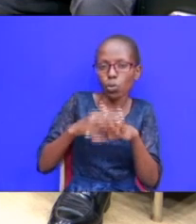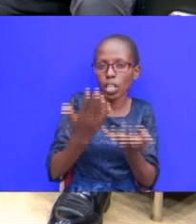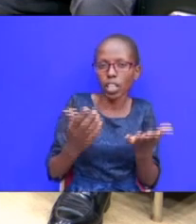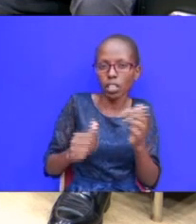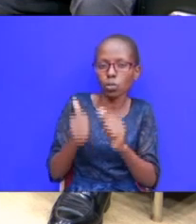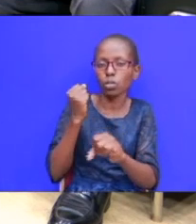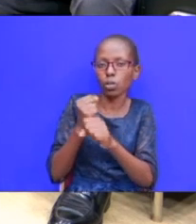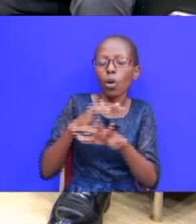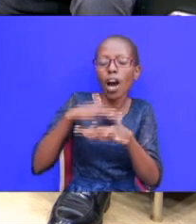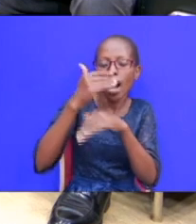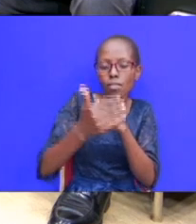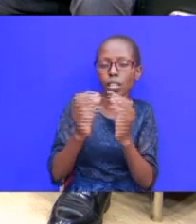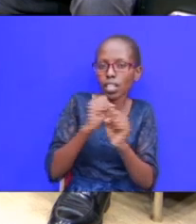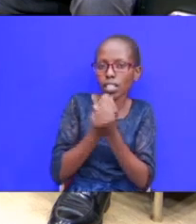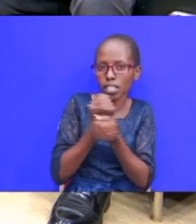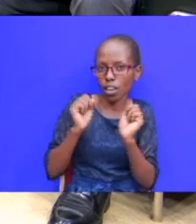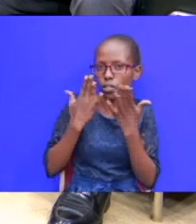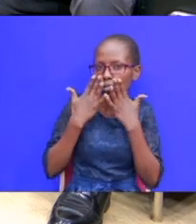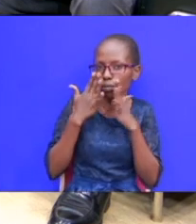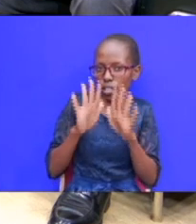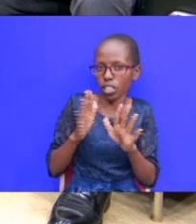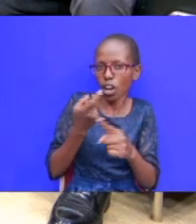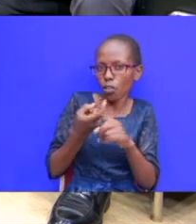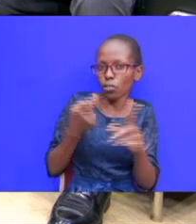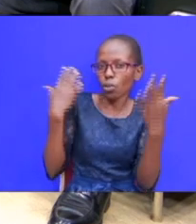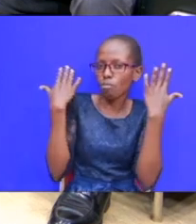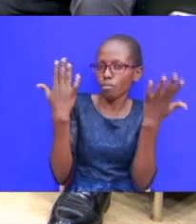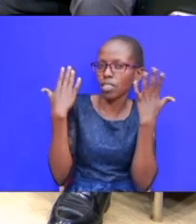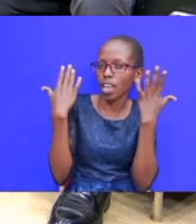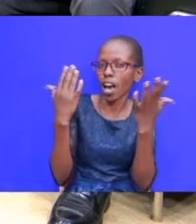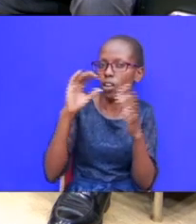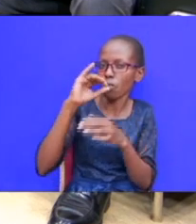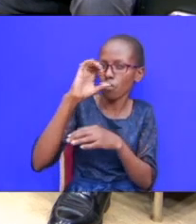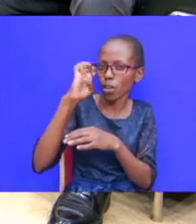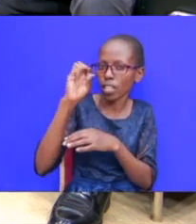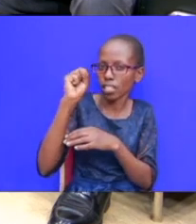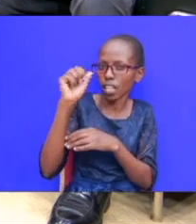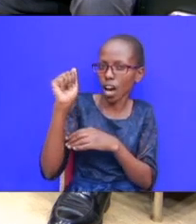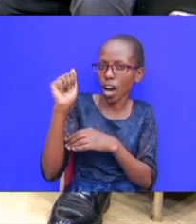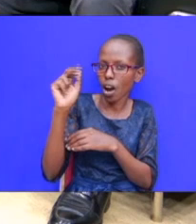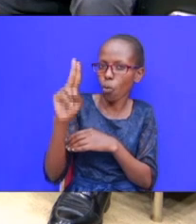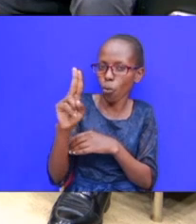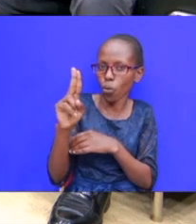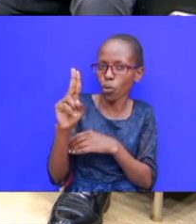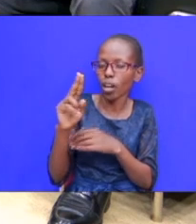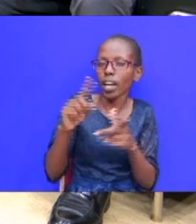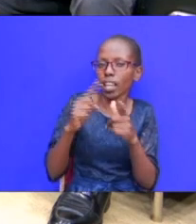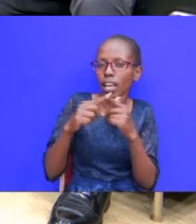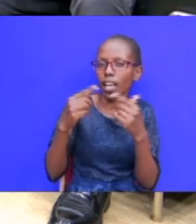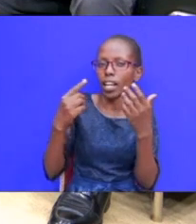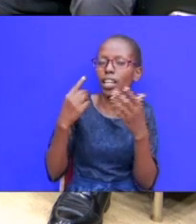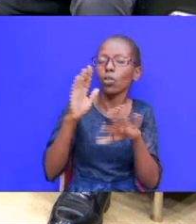do but after we've been saved we do good from the hand of a soul who wants to revenge unto us now those